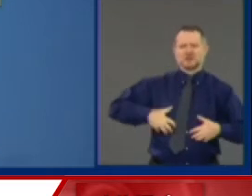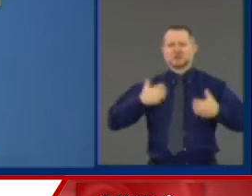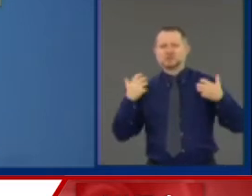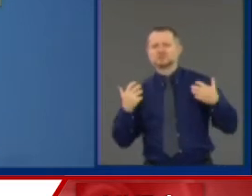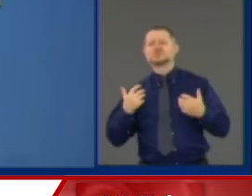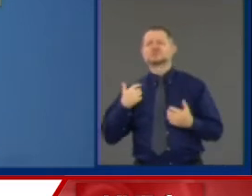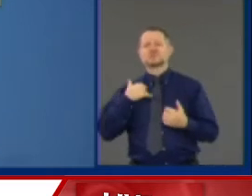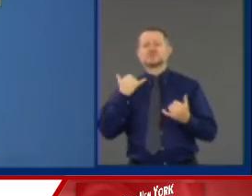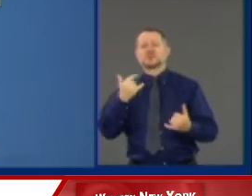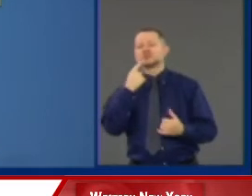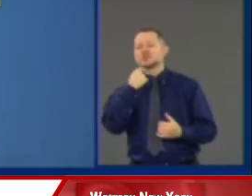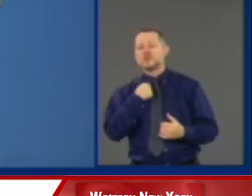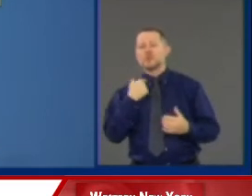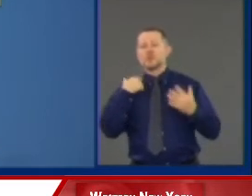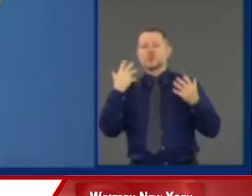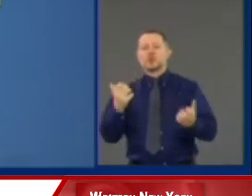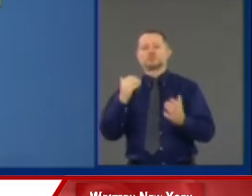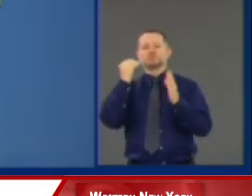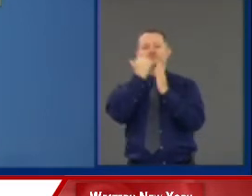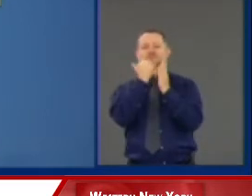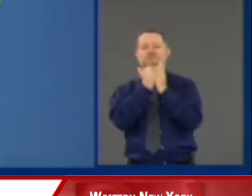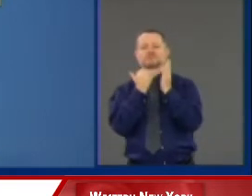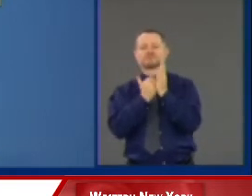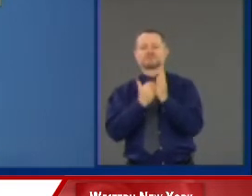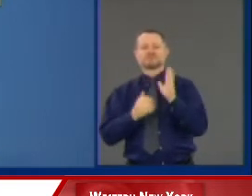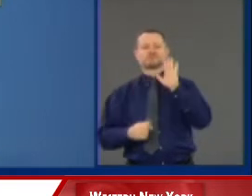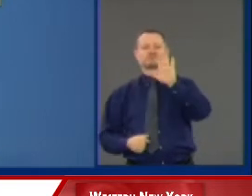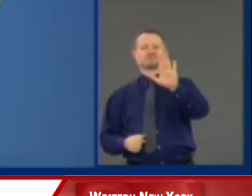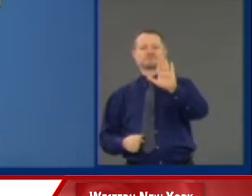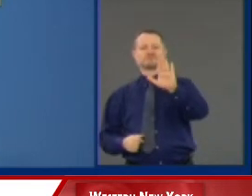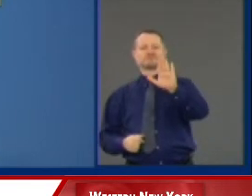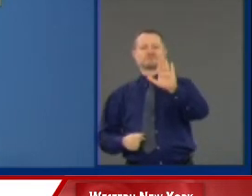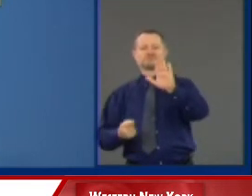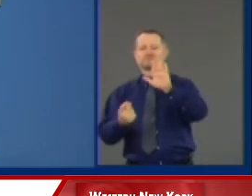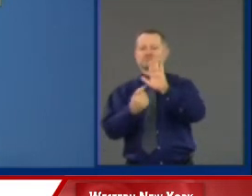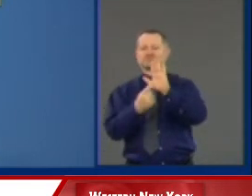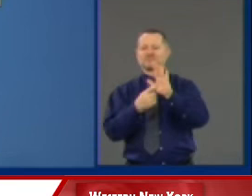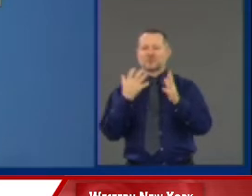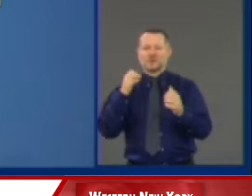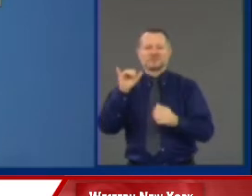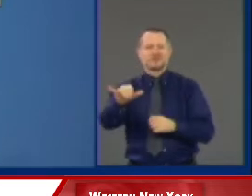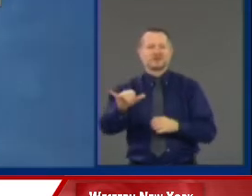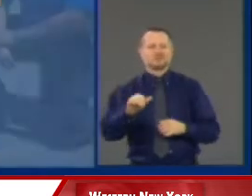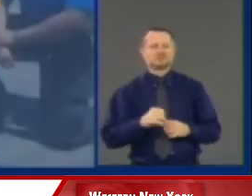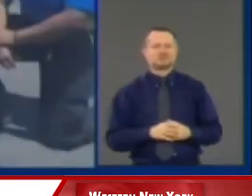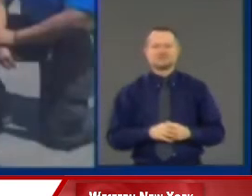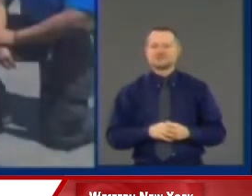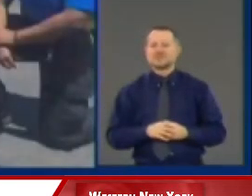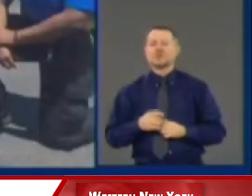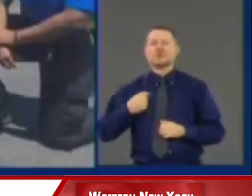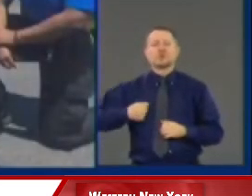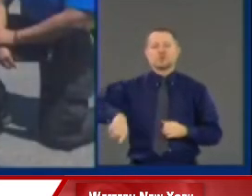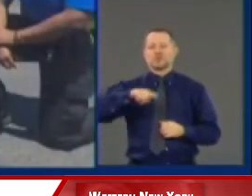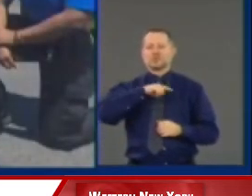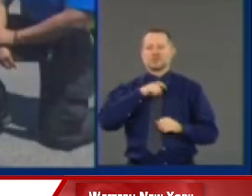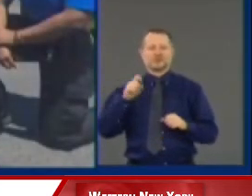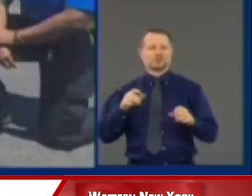here's my agenda. Here's what I want. That's what we have to be doing in this moment.